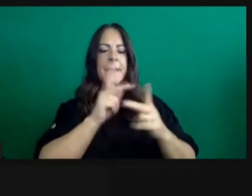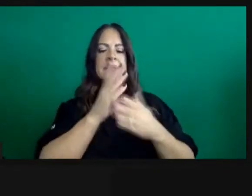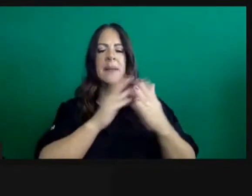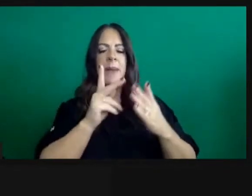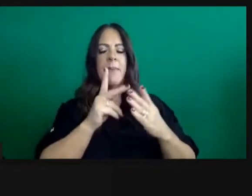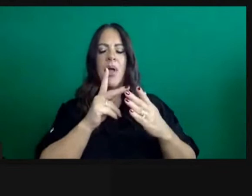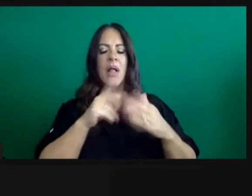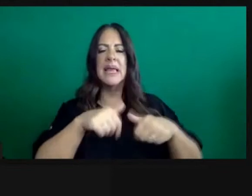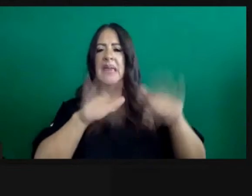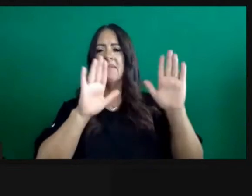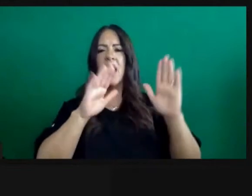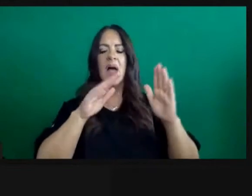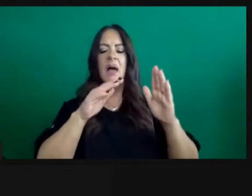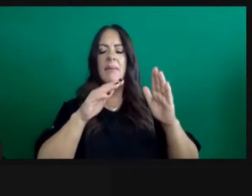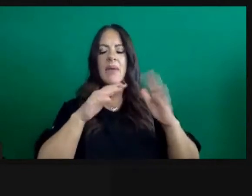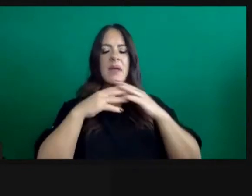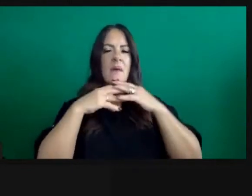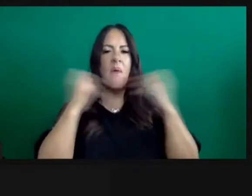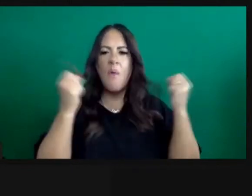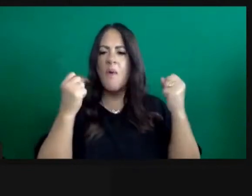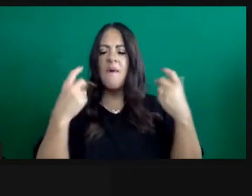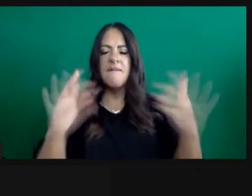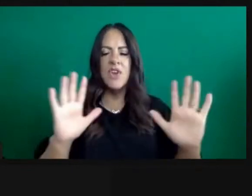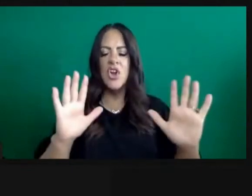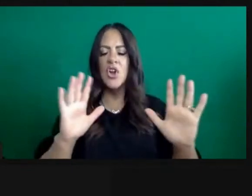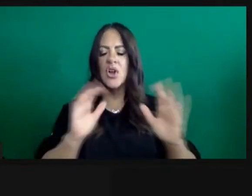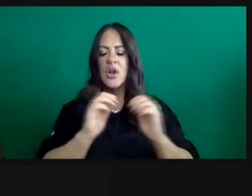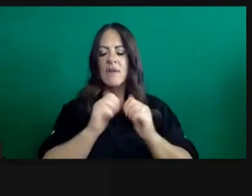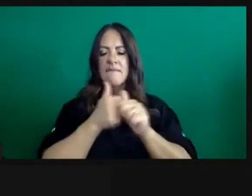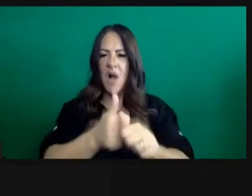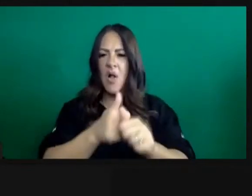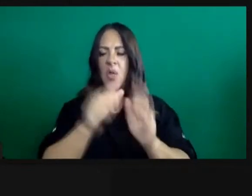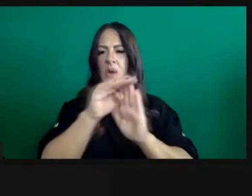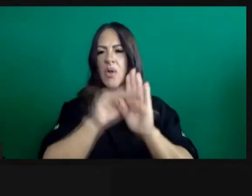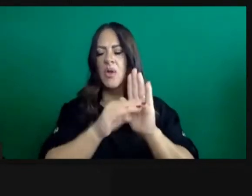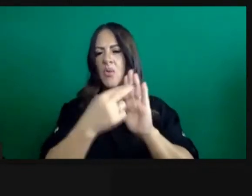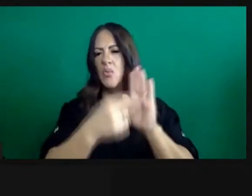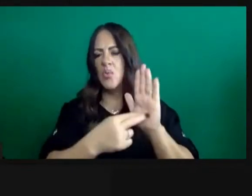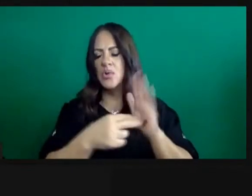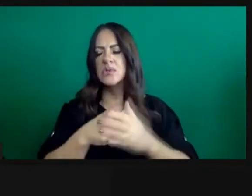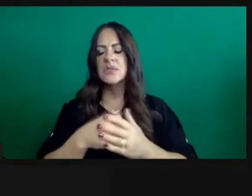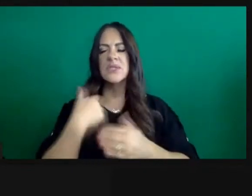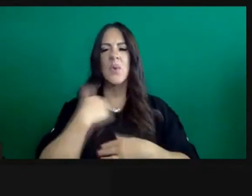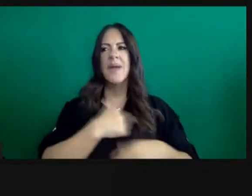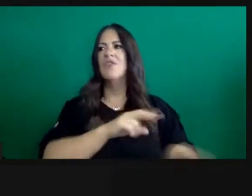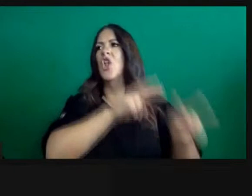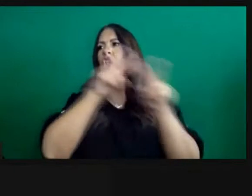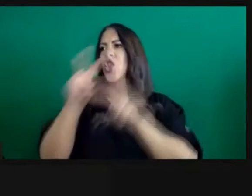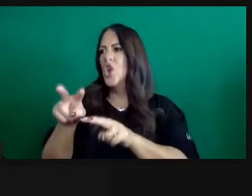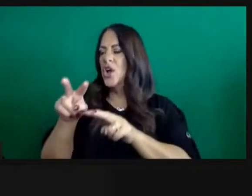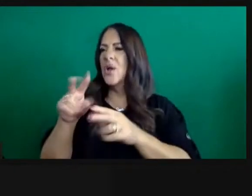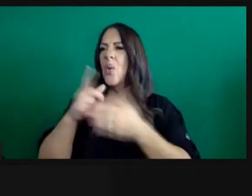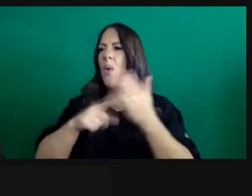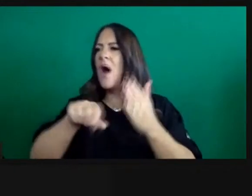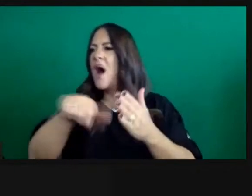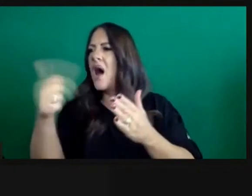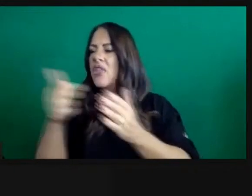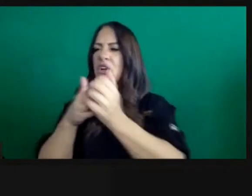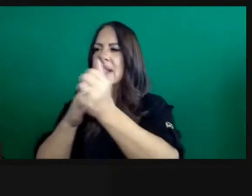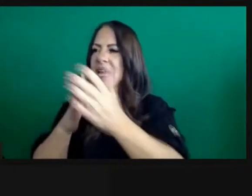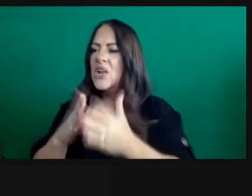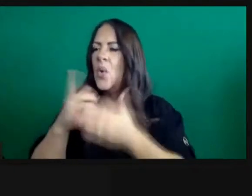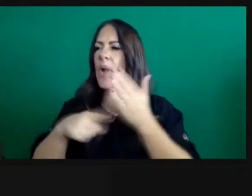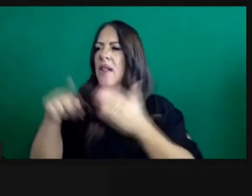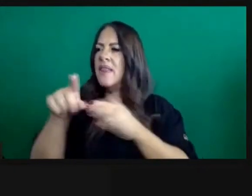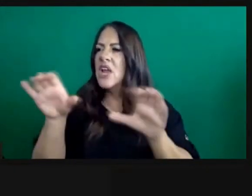refine our messages and bring our communities along? How do we look to other local leaders and messengers